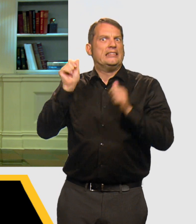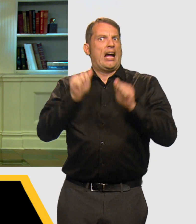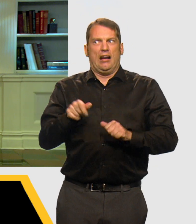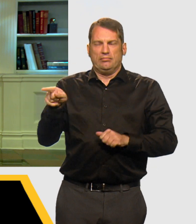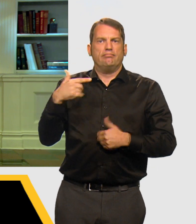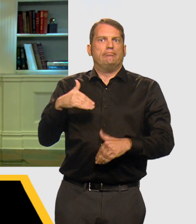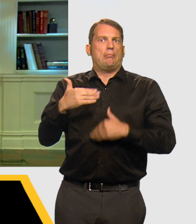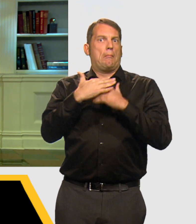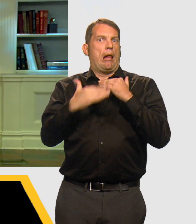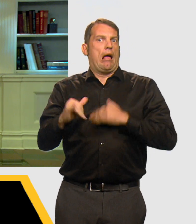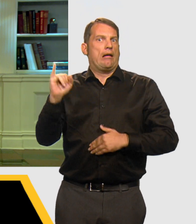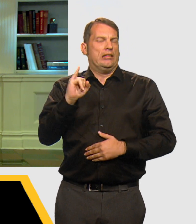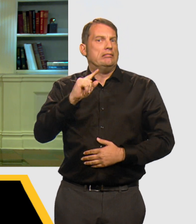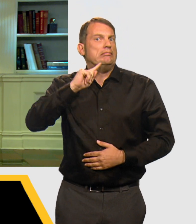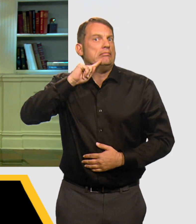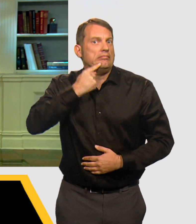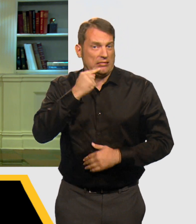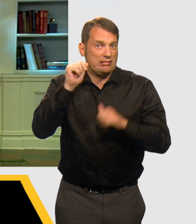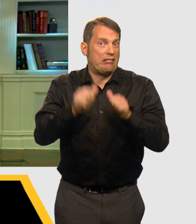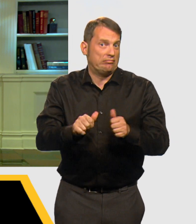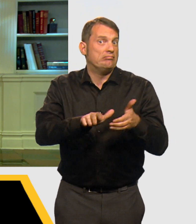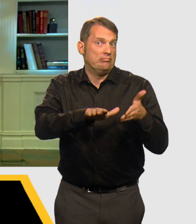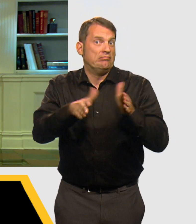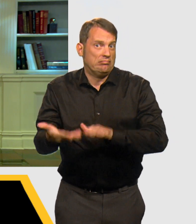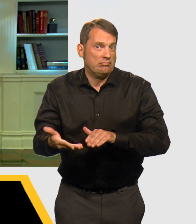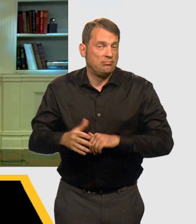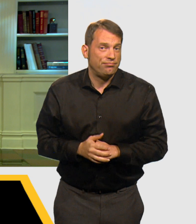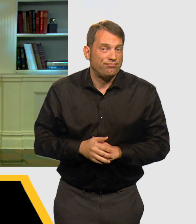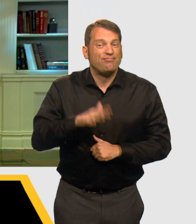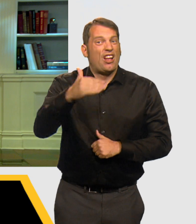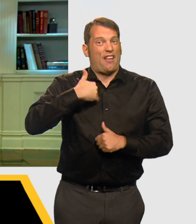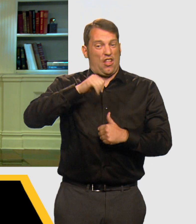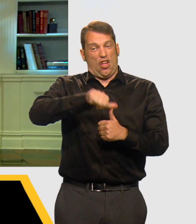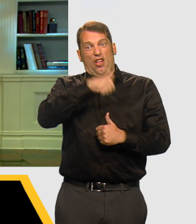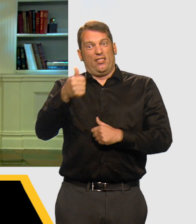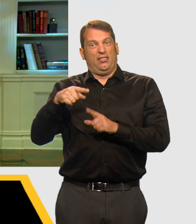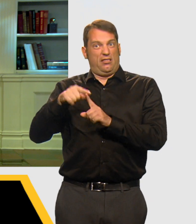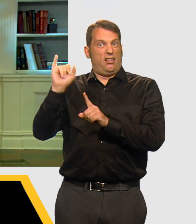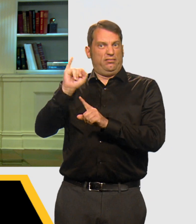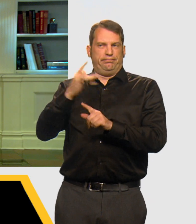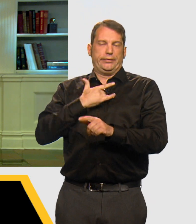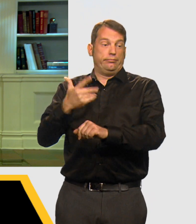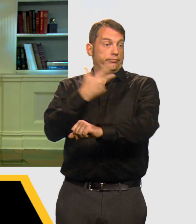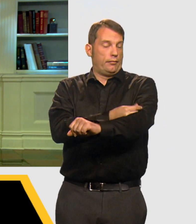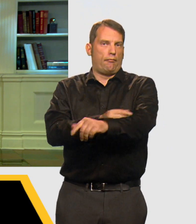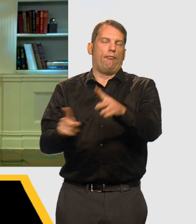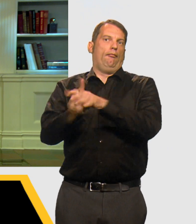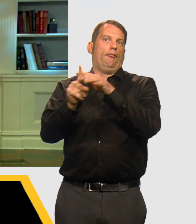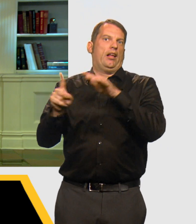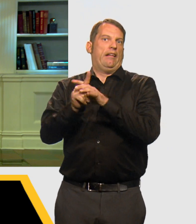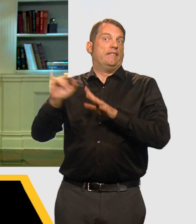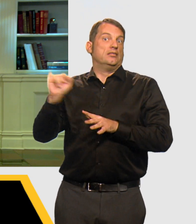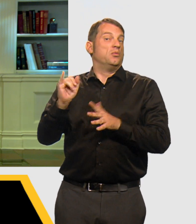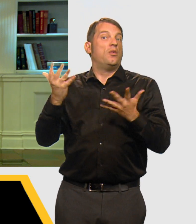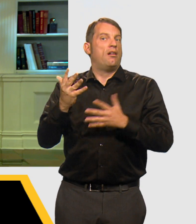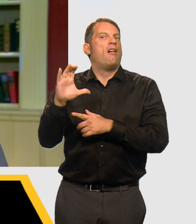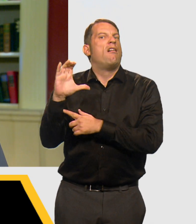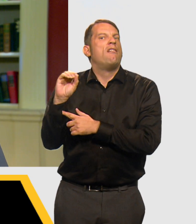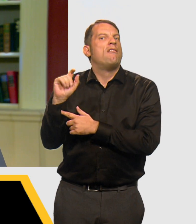fever, extreme fatigue, or pain in the abscess. This could be a blood infection that can turn deadly.